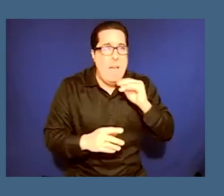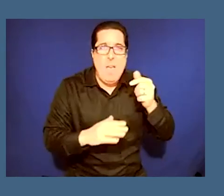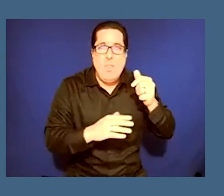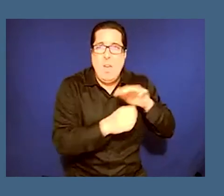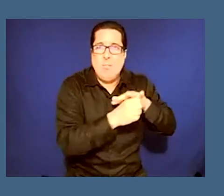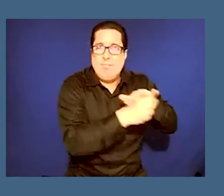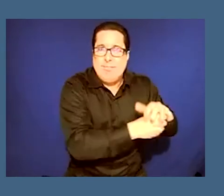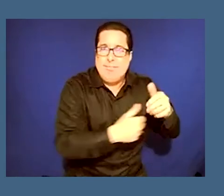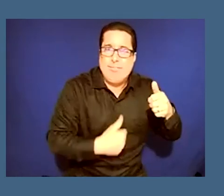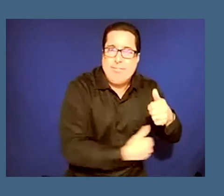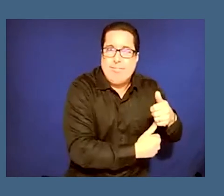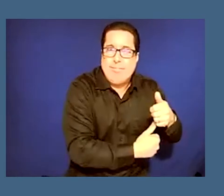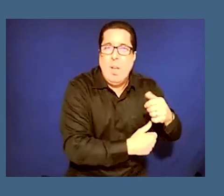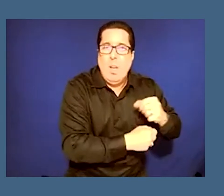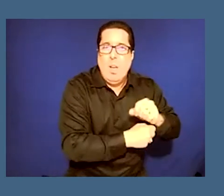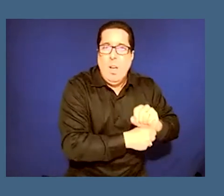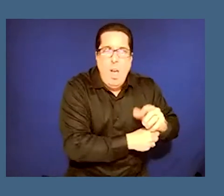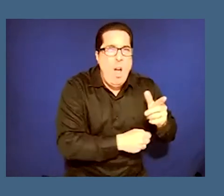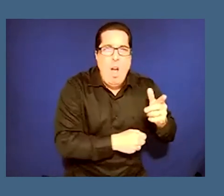that denigrates others